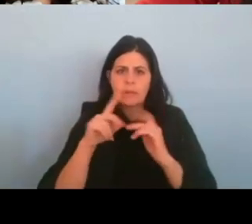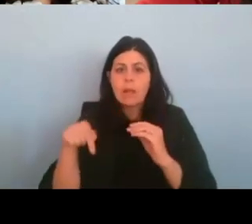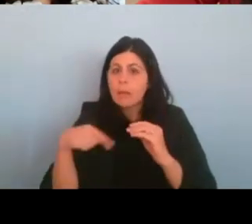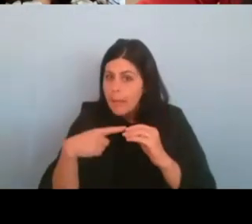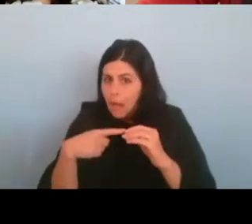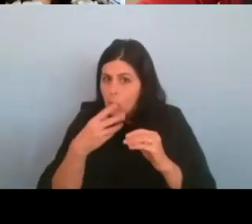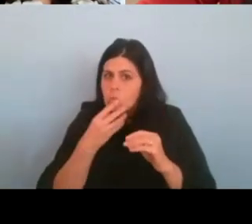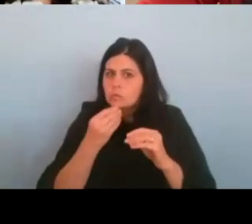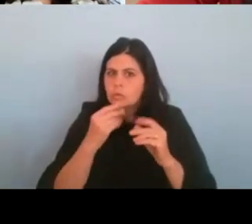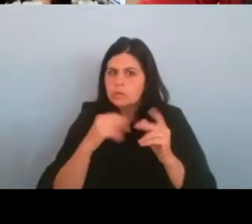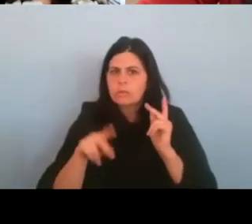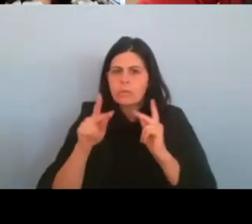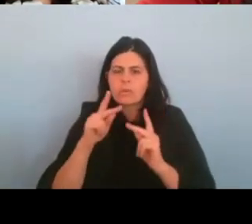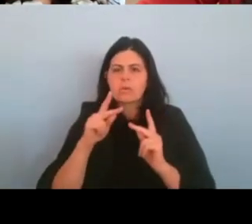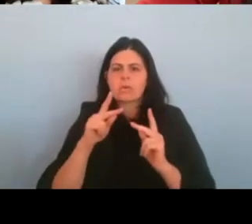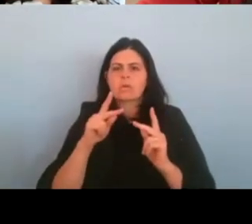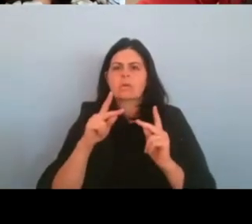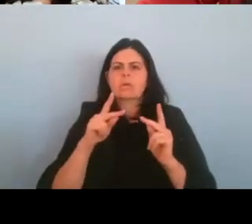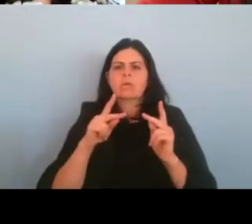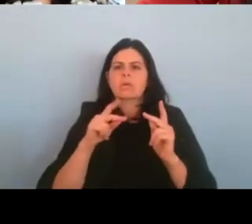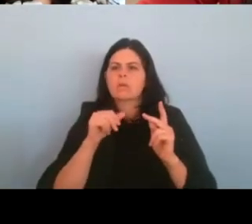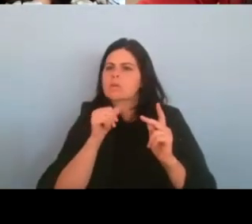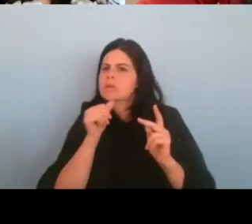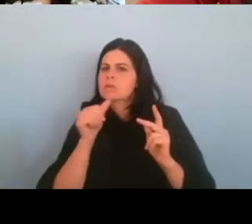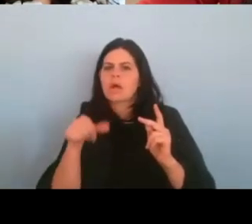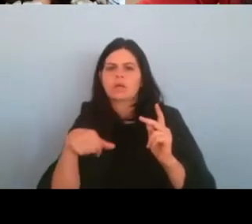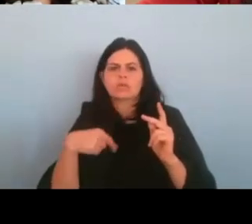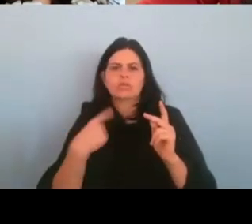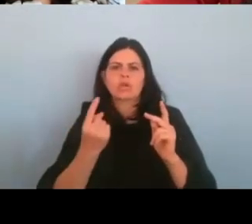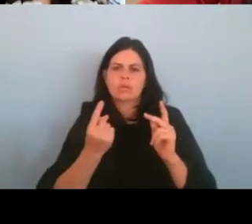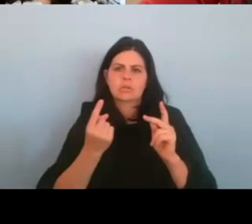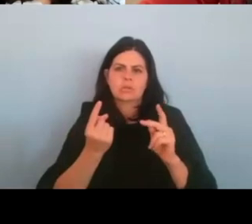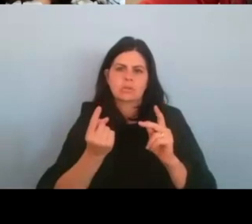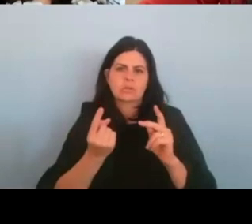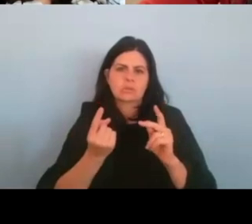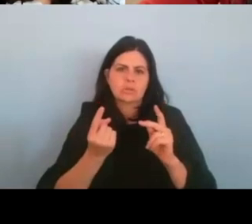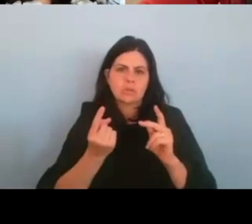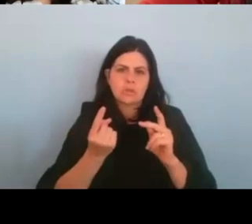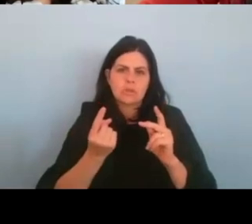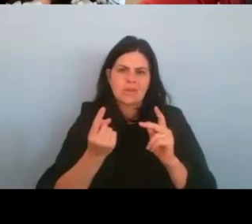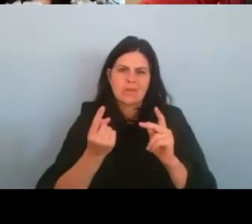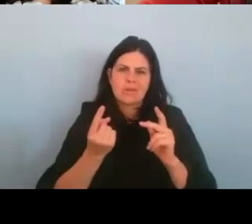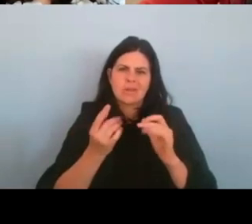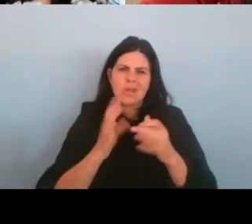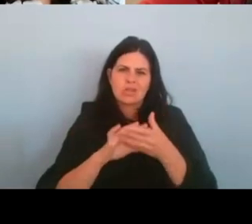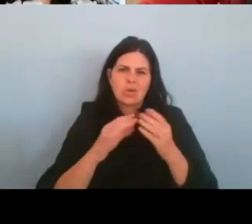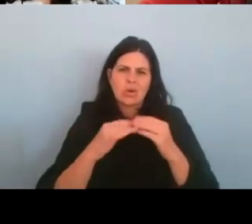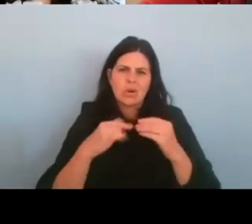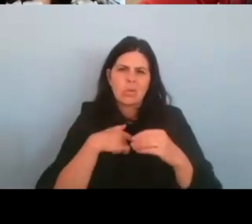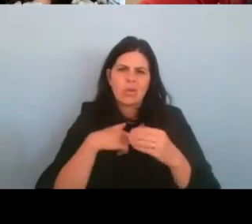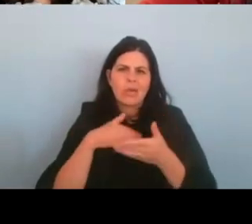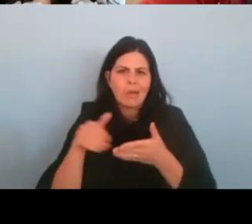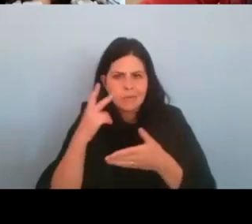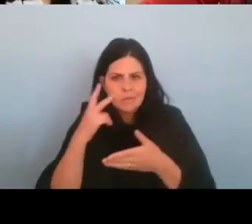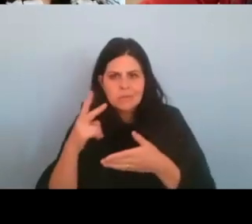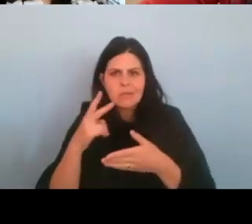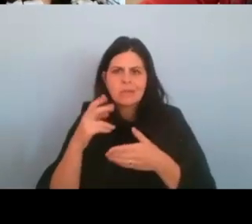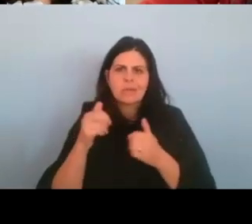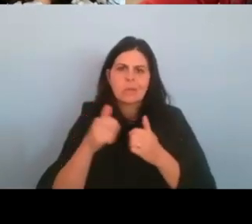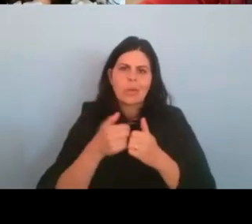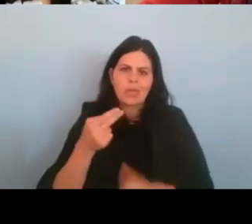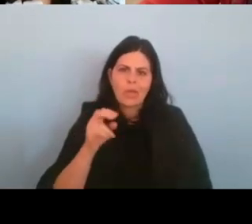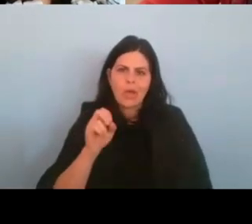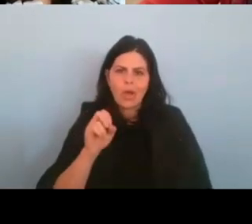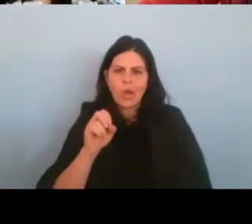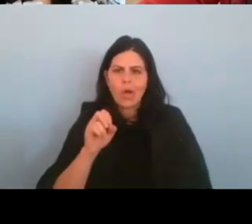like, you know, a story that we so, I feel like we so often see with the Holocaust and like,